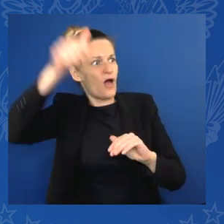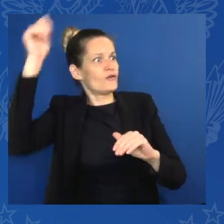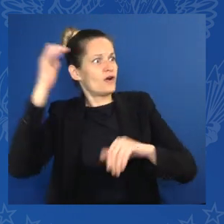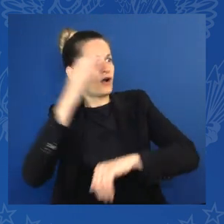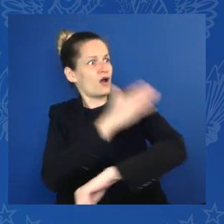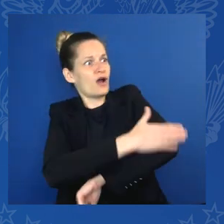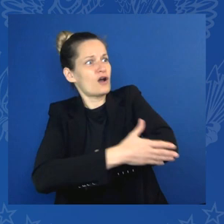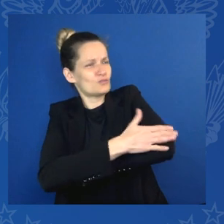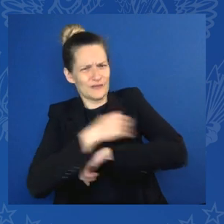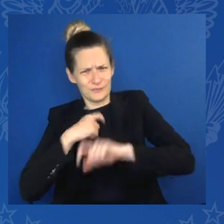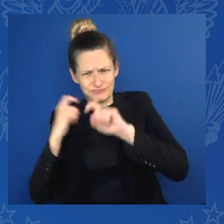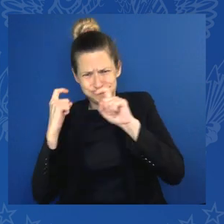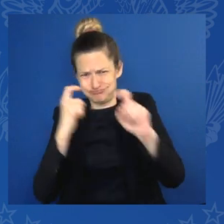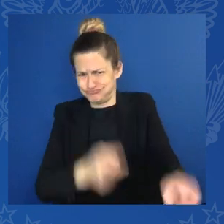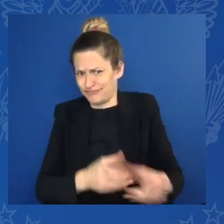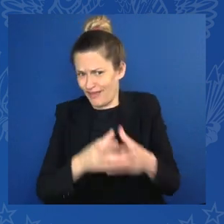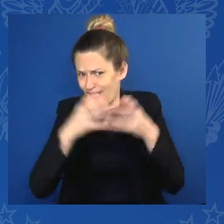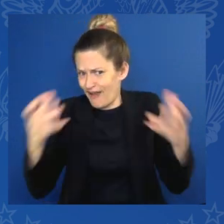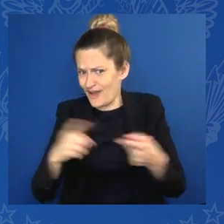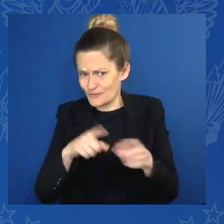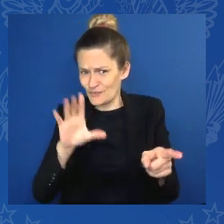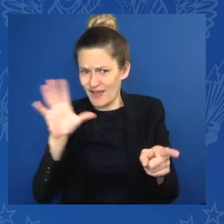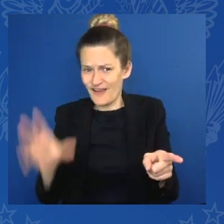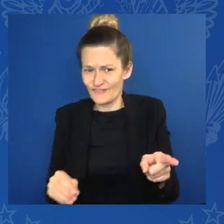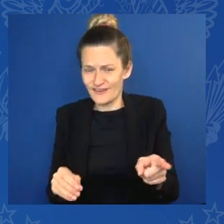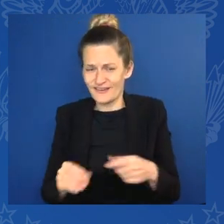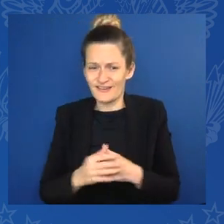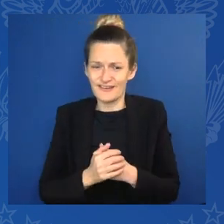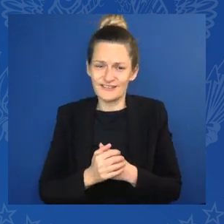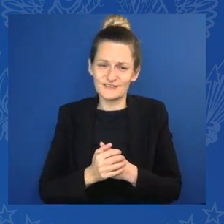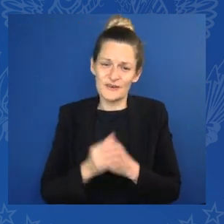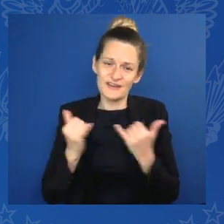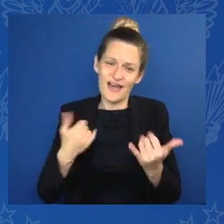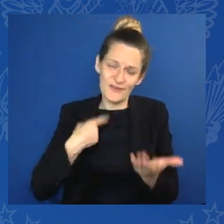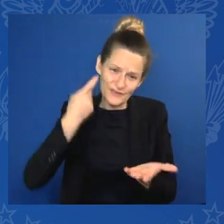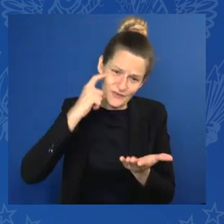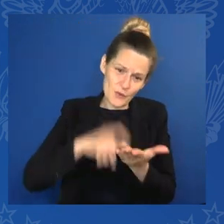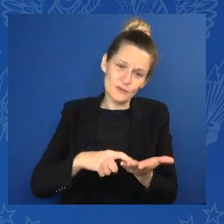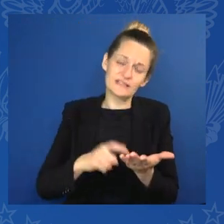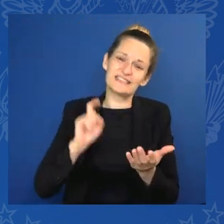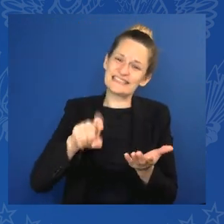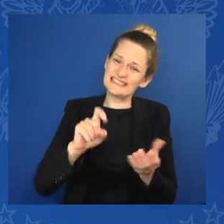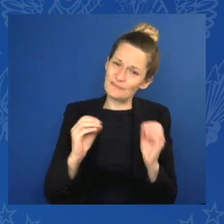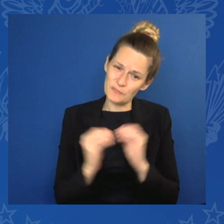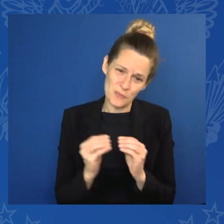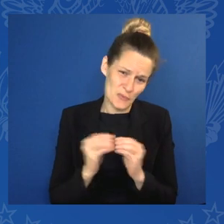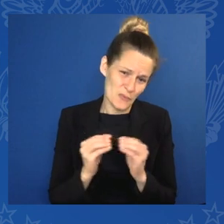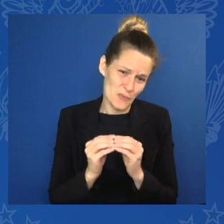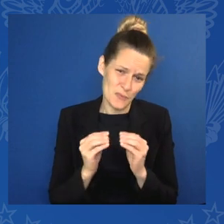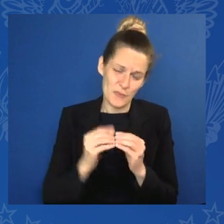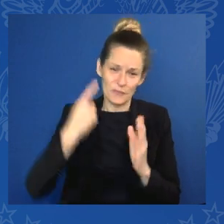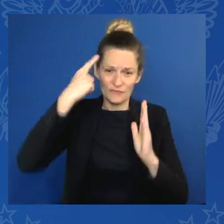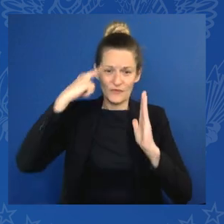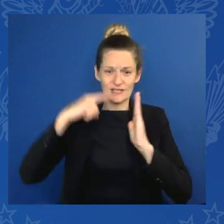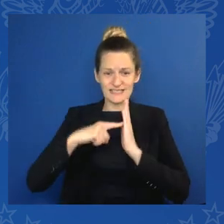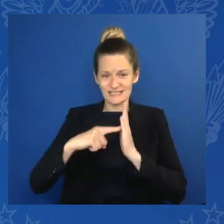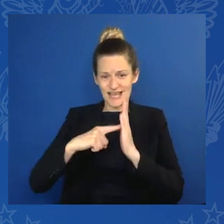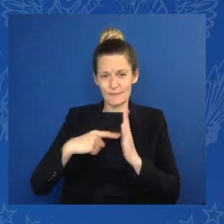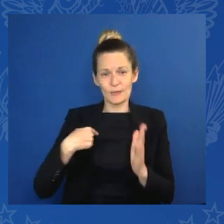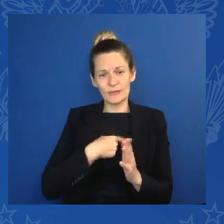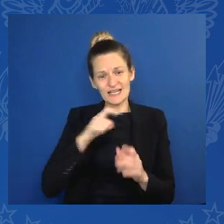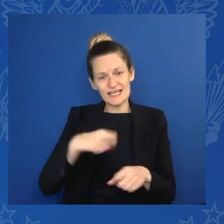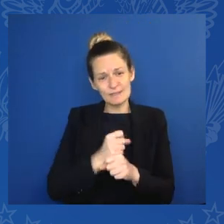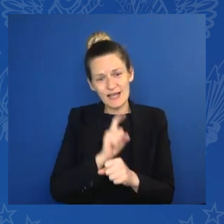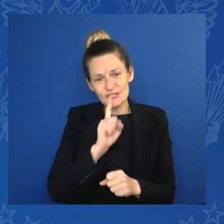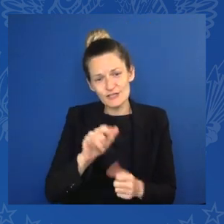field. But now it's clear that more is needed. Namely, to enable African countries and other countries to produce the